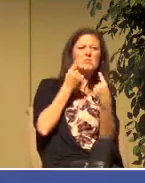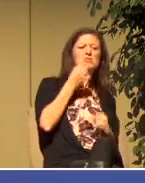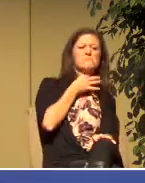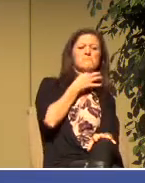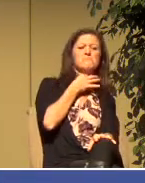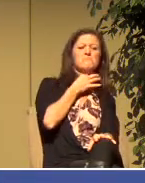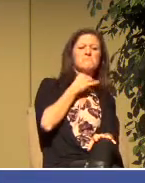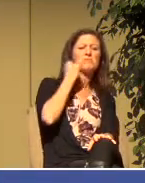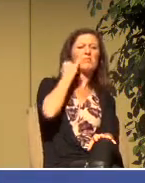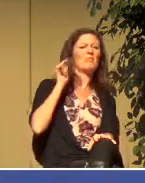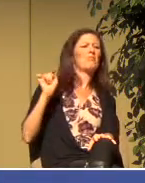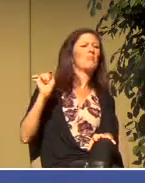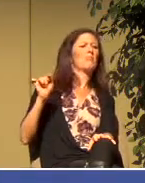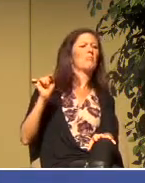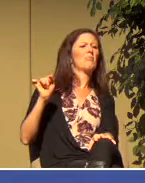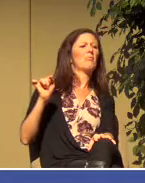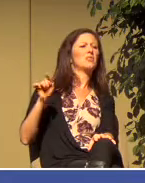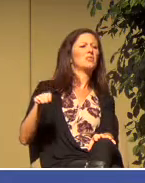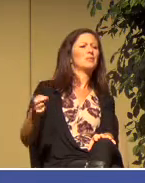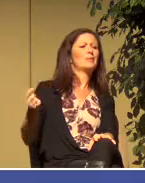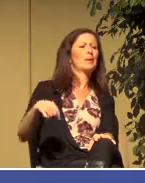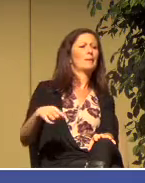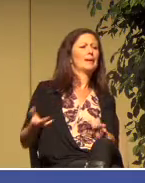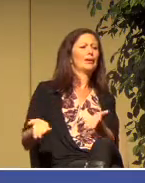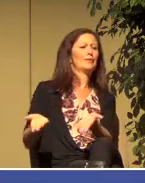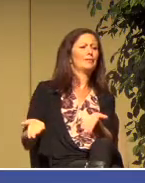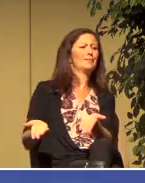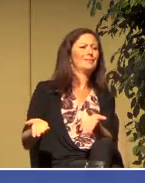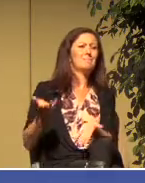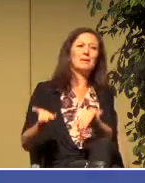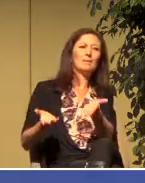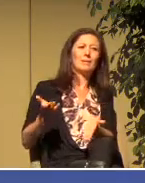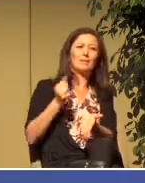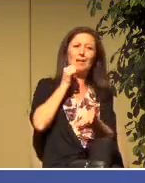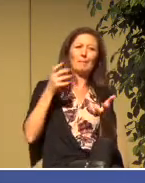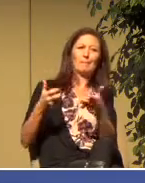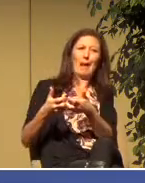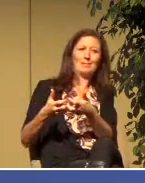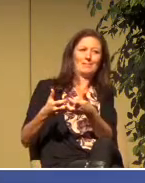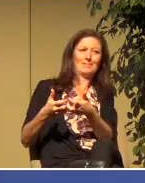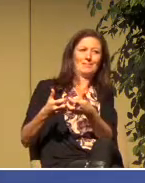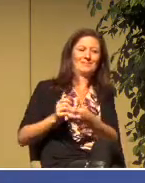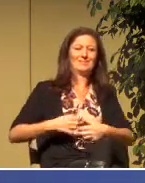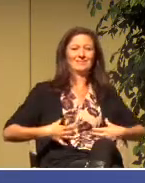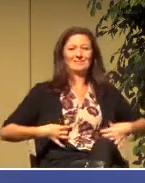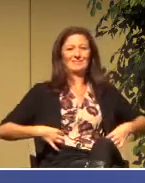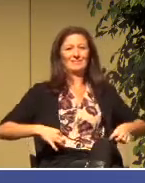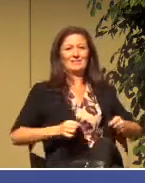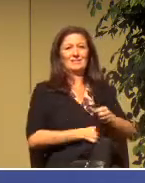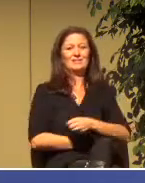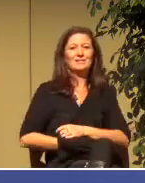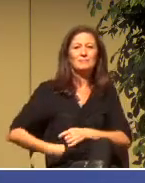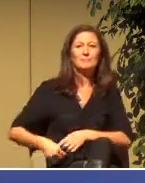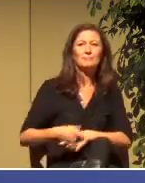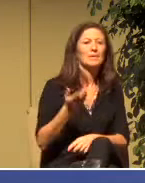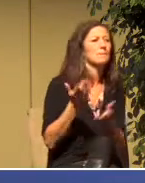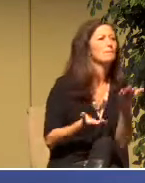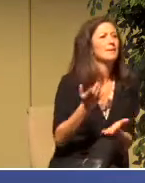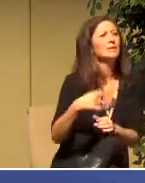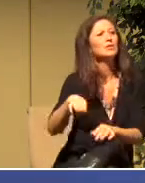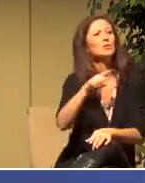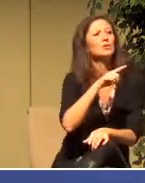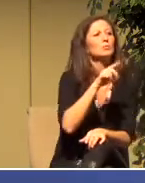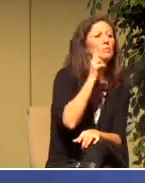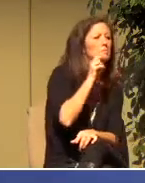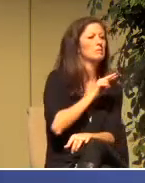If they really ought to be there? Did you hold back some tidbit,